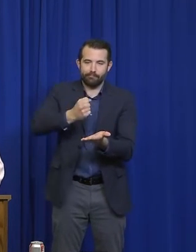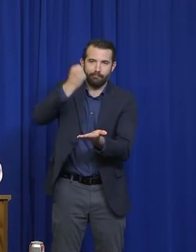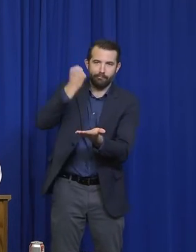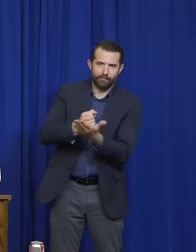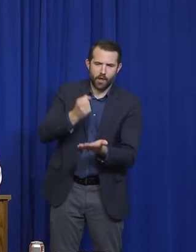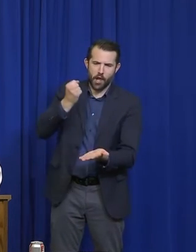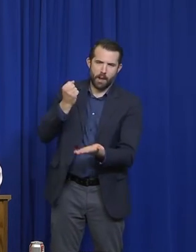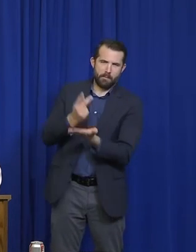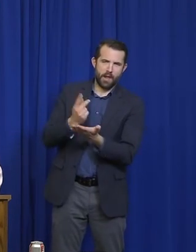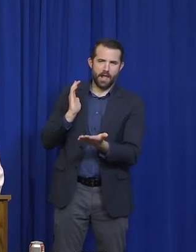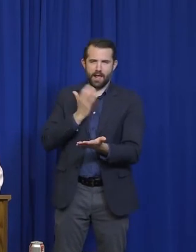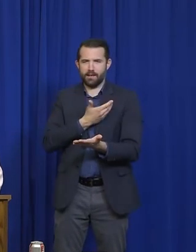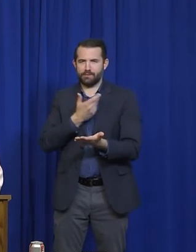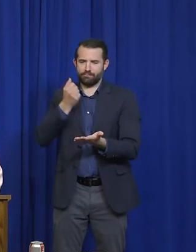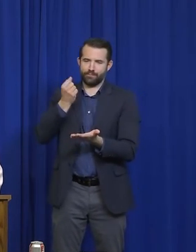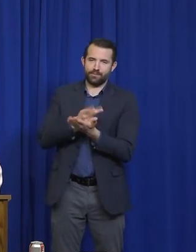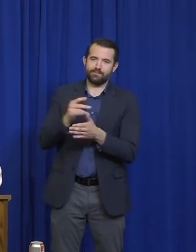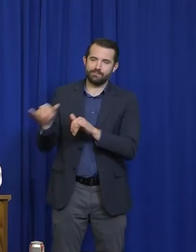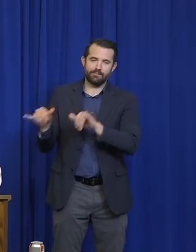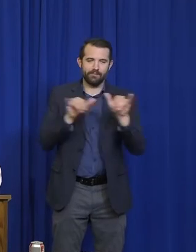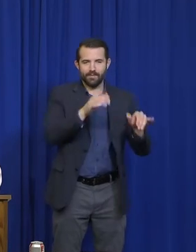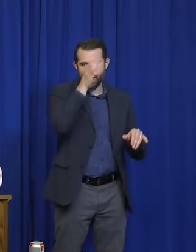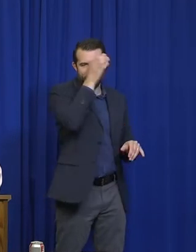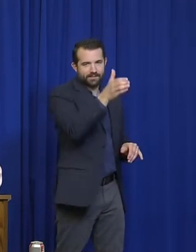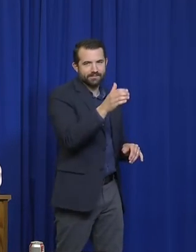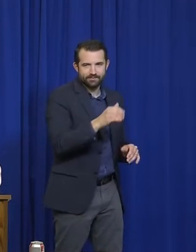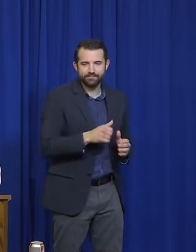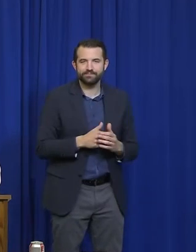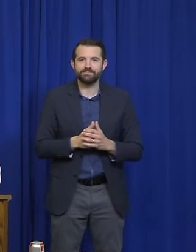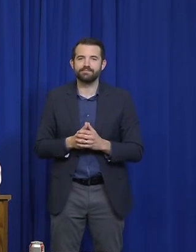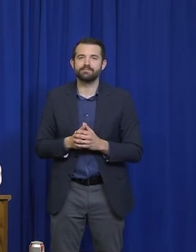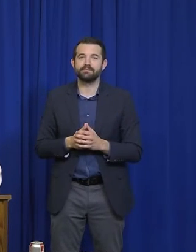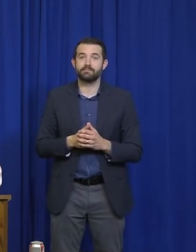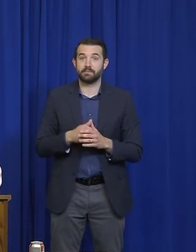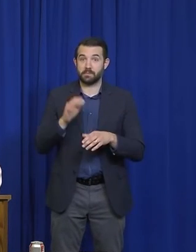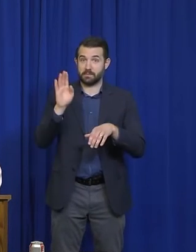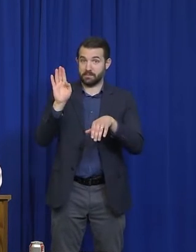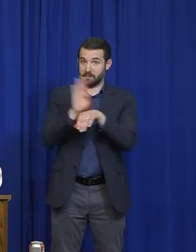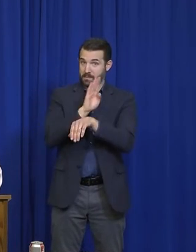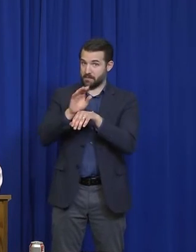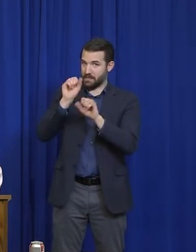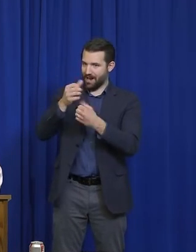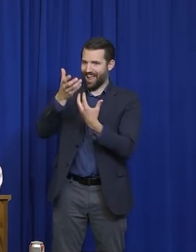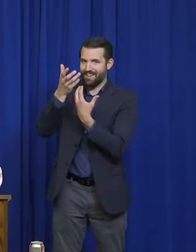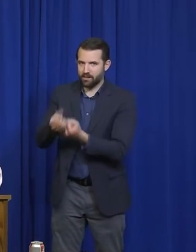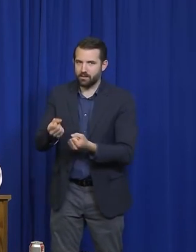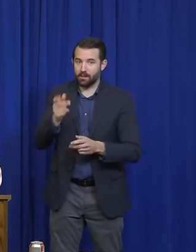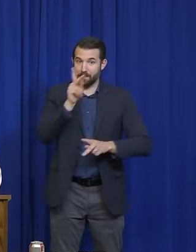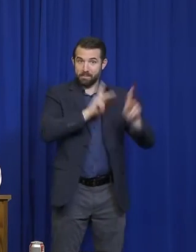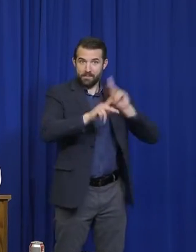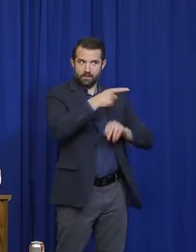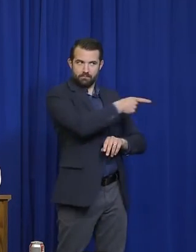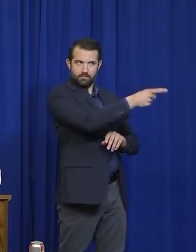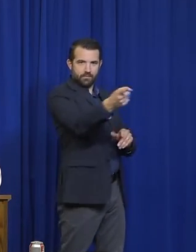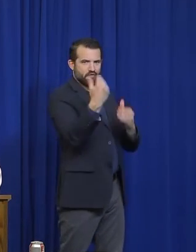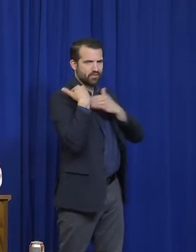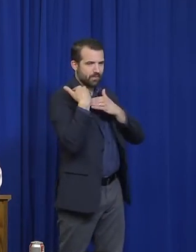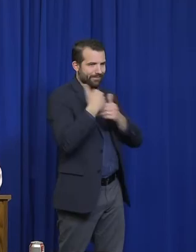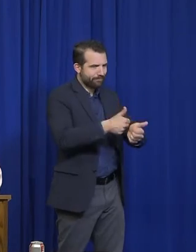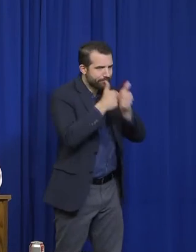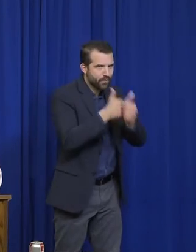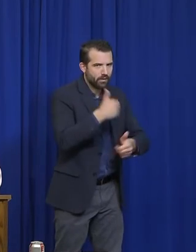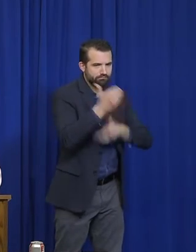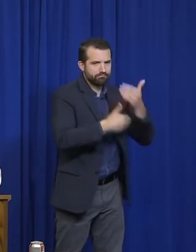So everybody has to take it on themselves to be responsible and careful for yourself and for others and your family as well. That leads to